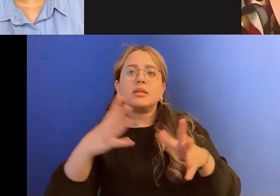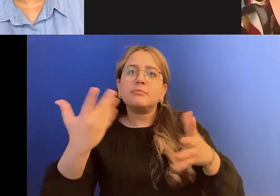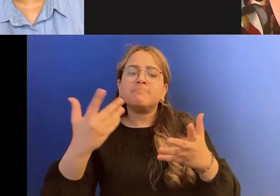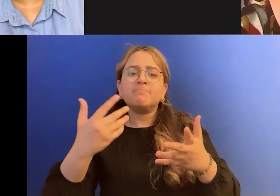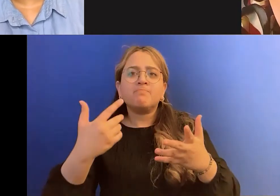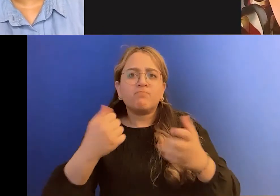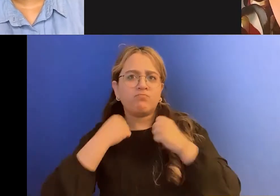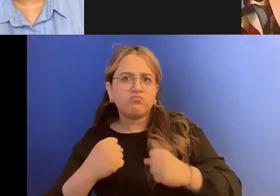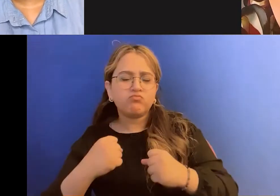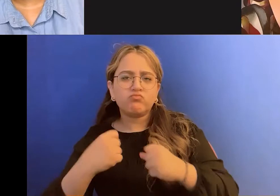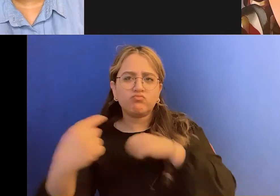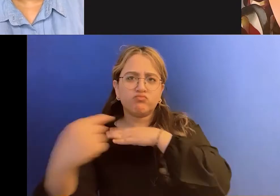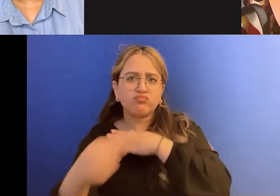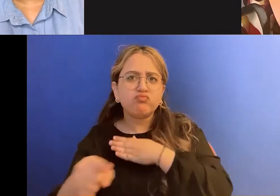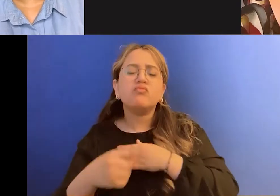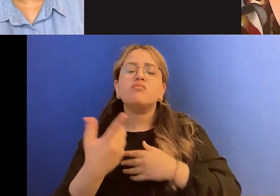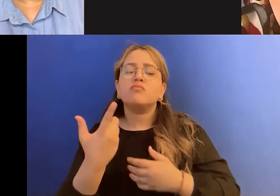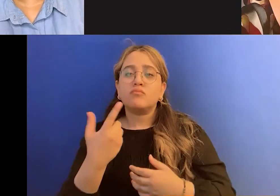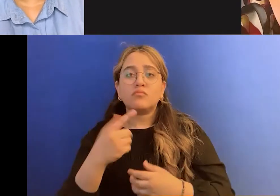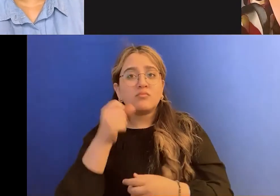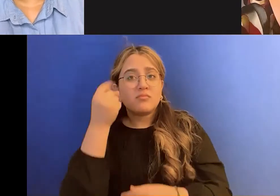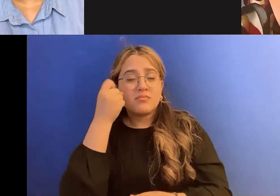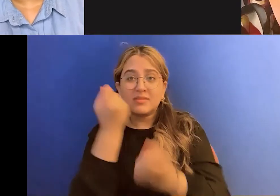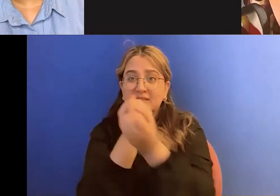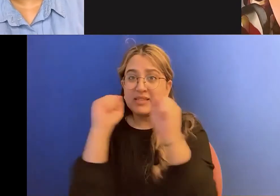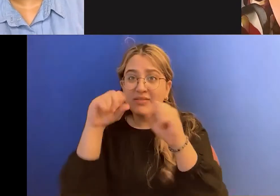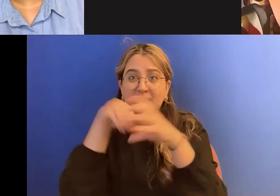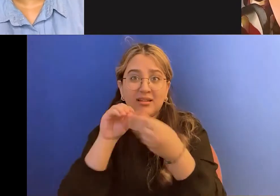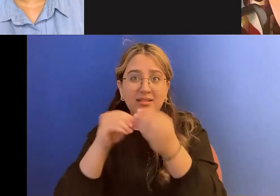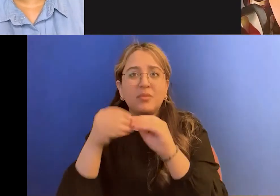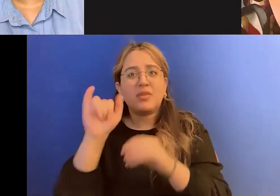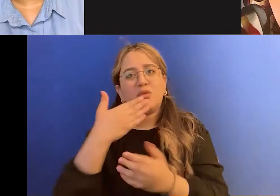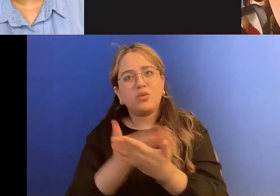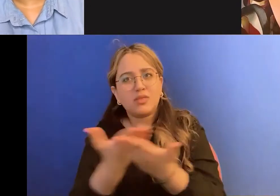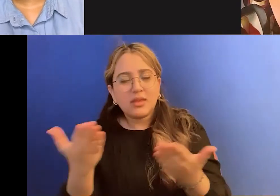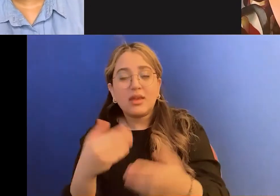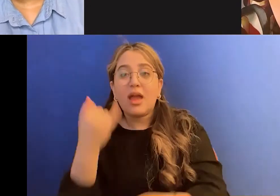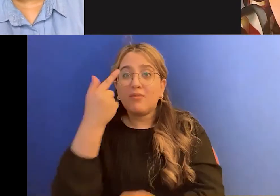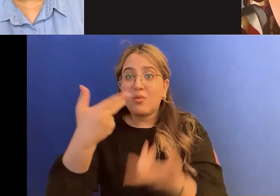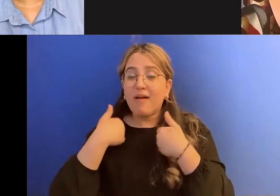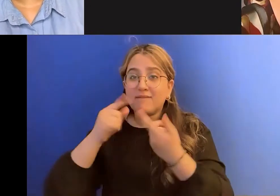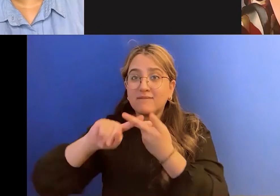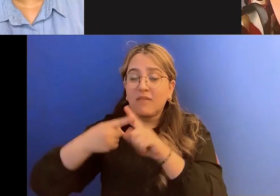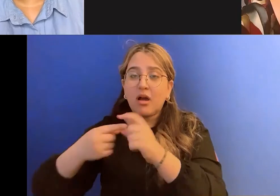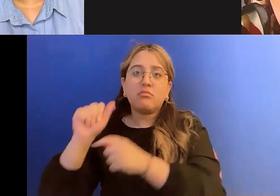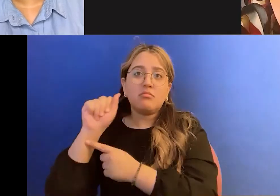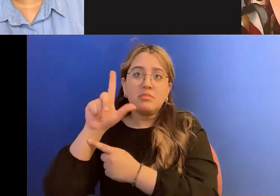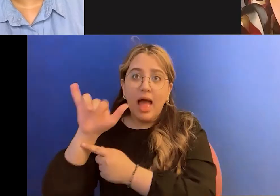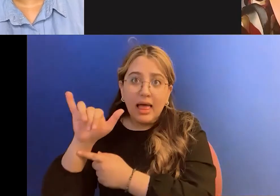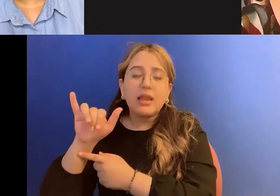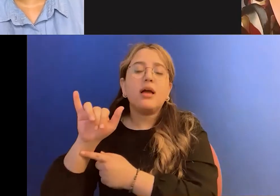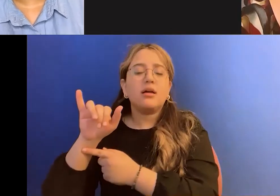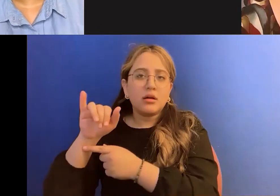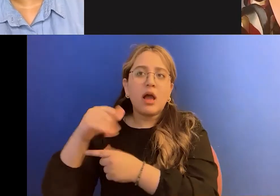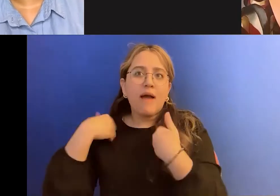know, safety in numbers is a good thing. So if you have allies with you and you have other fat friends, um, it really,